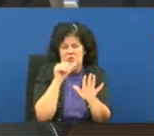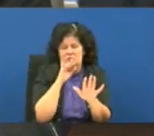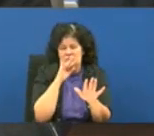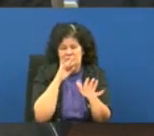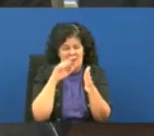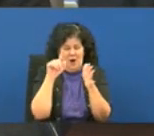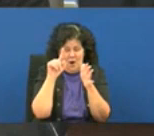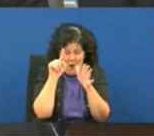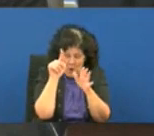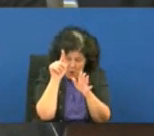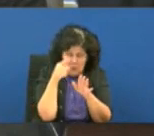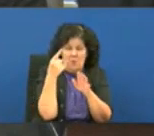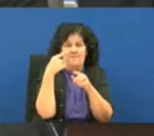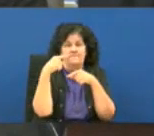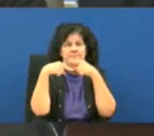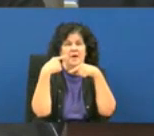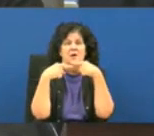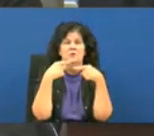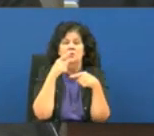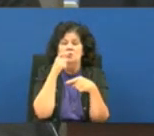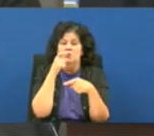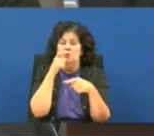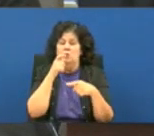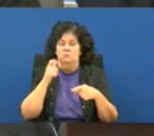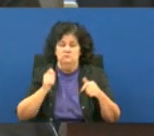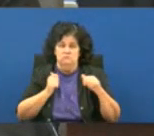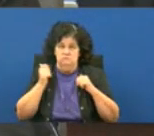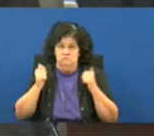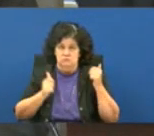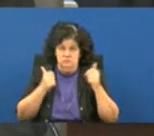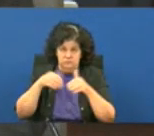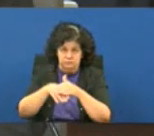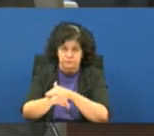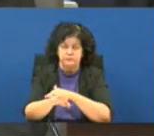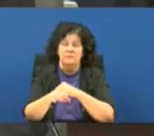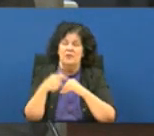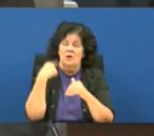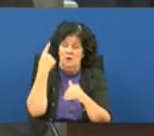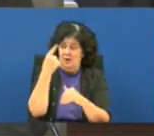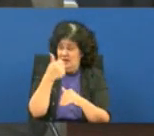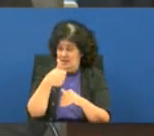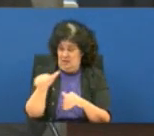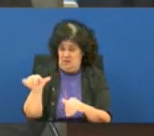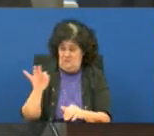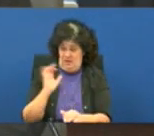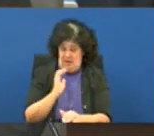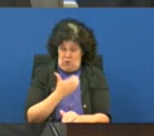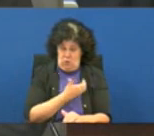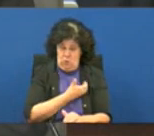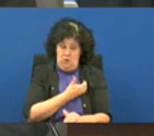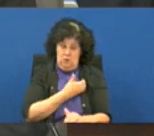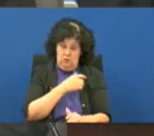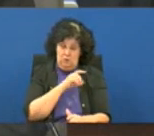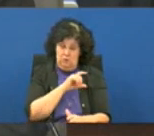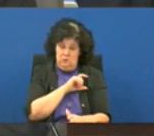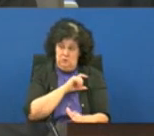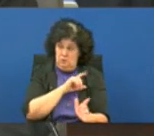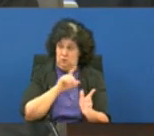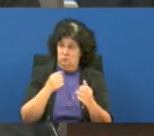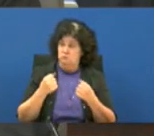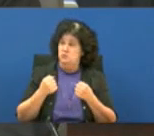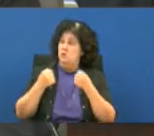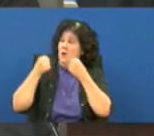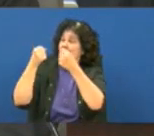ones that are bringing themselves i'm wondering if any of our agencies are going to get these people from